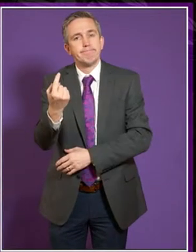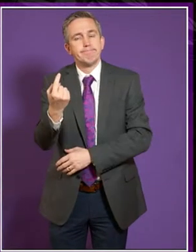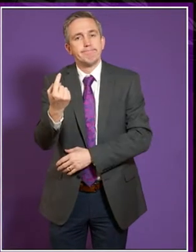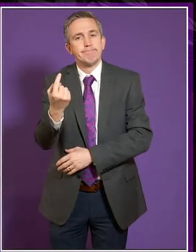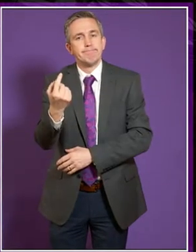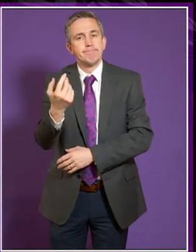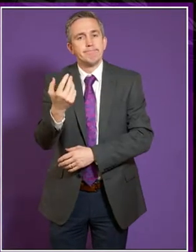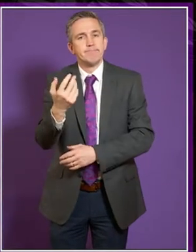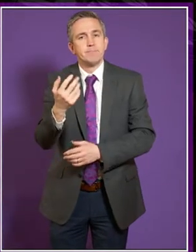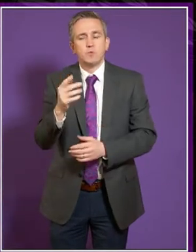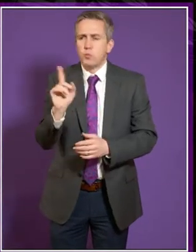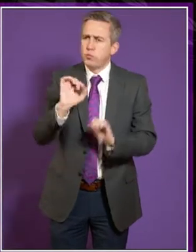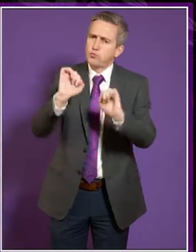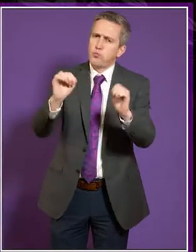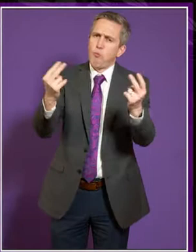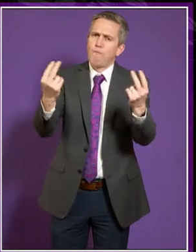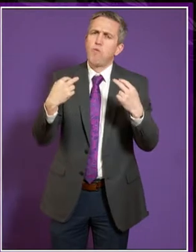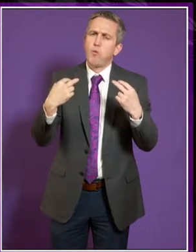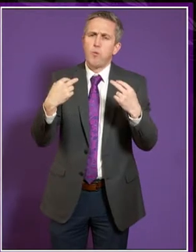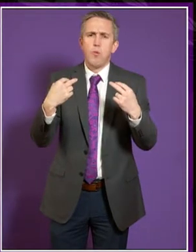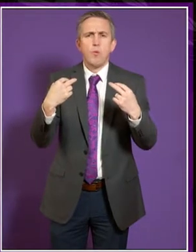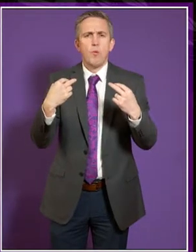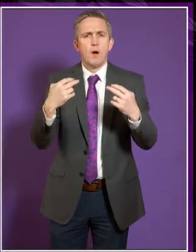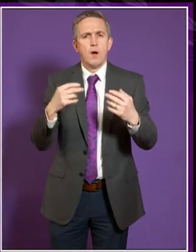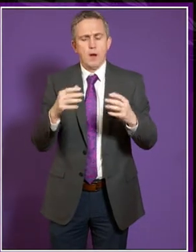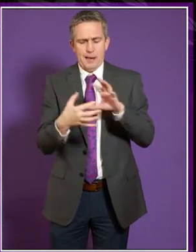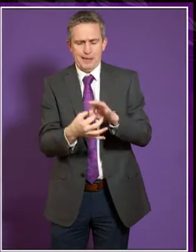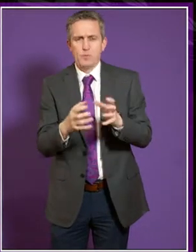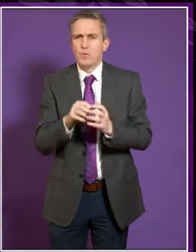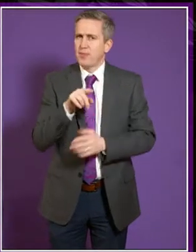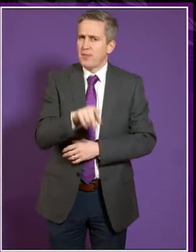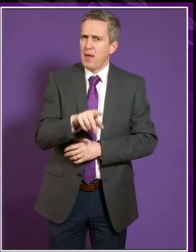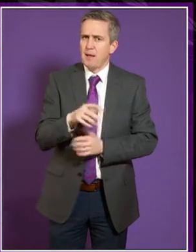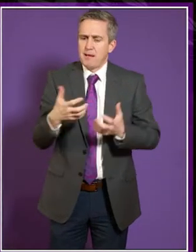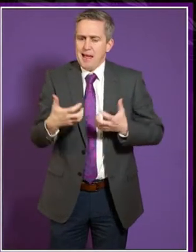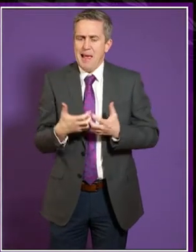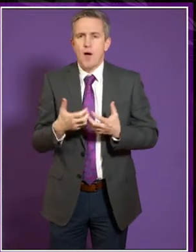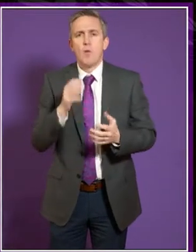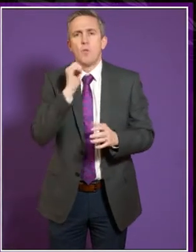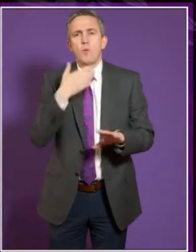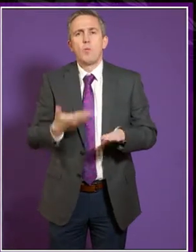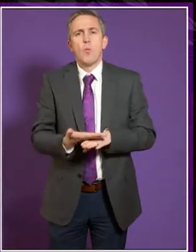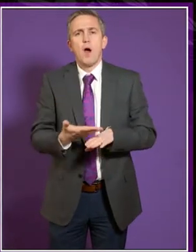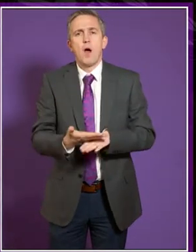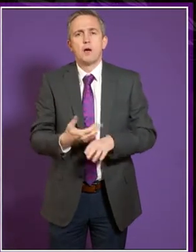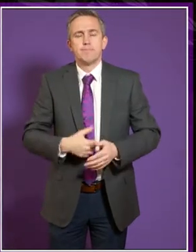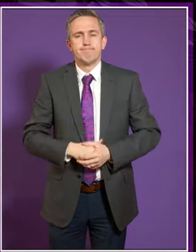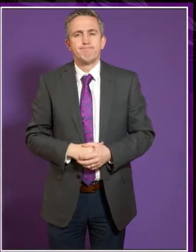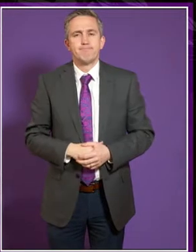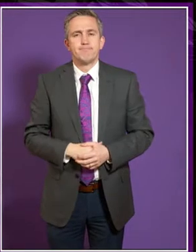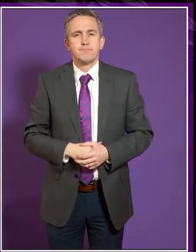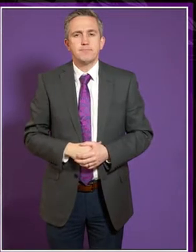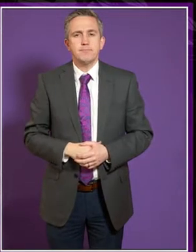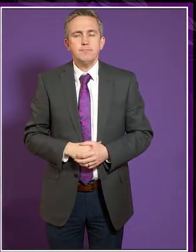So just a general view on your thinking behind that and how it could work. Well, the